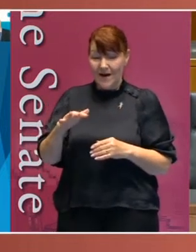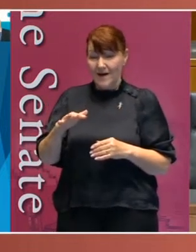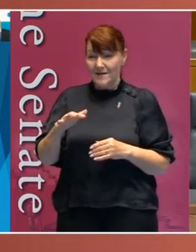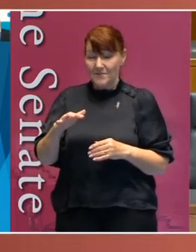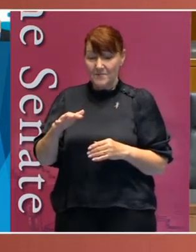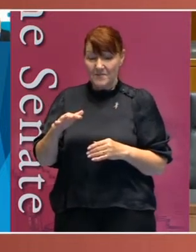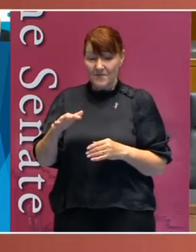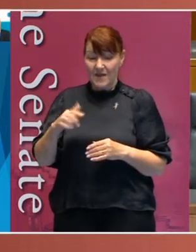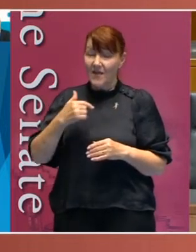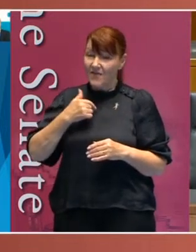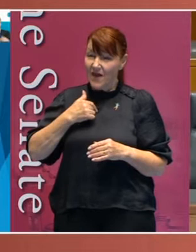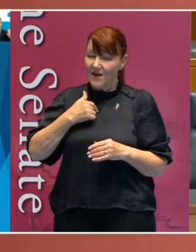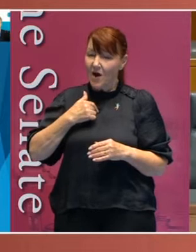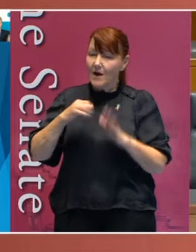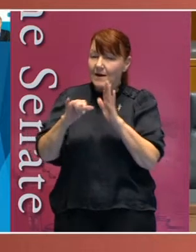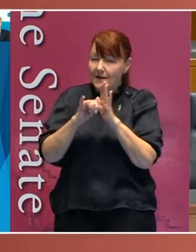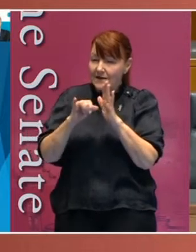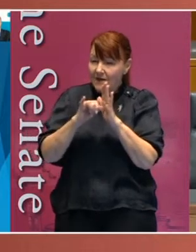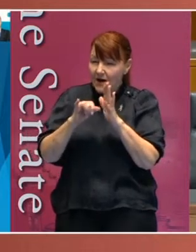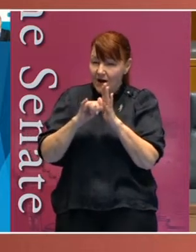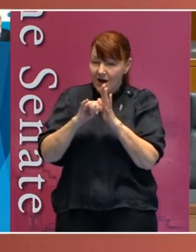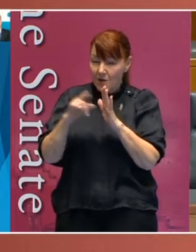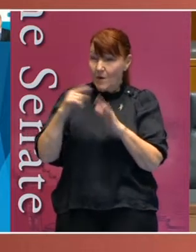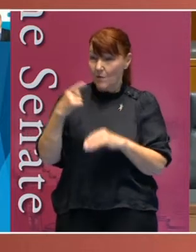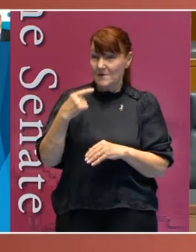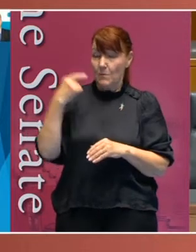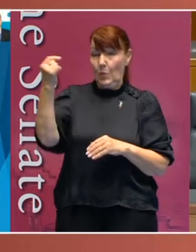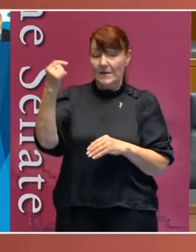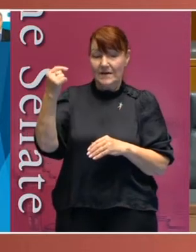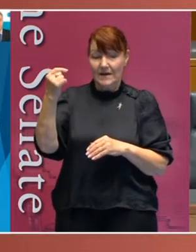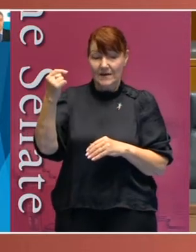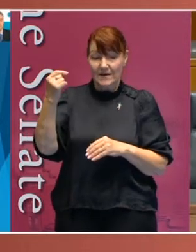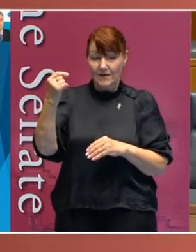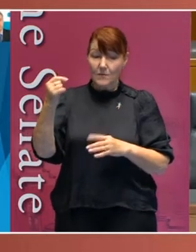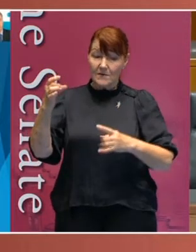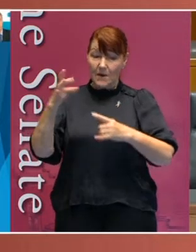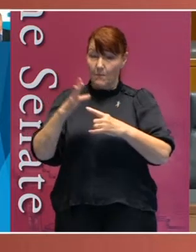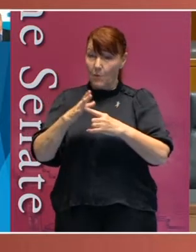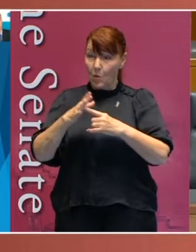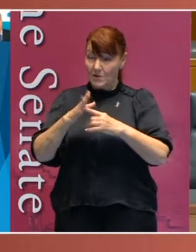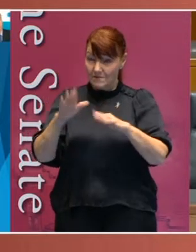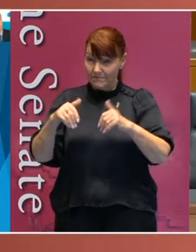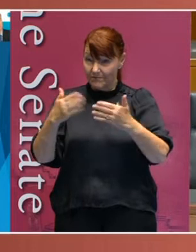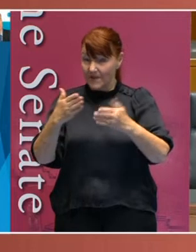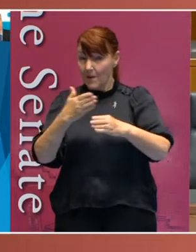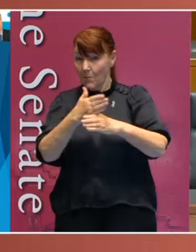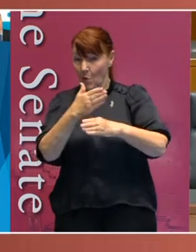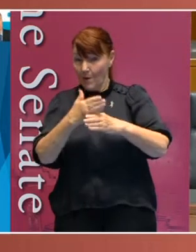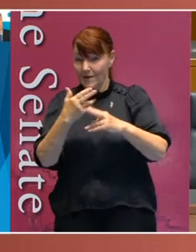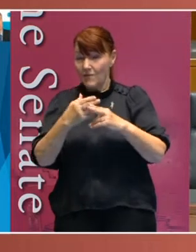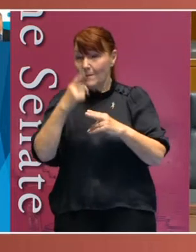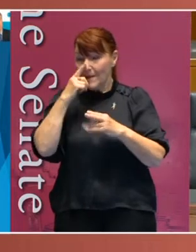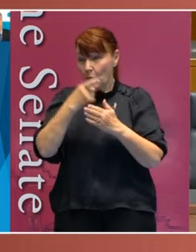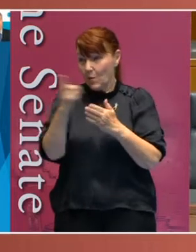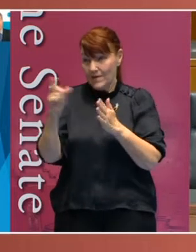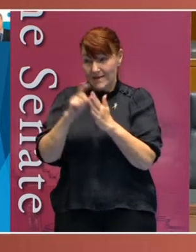identified when I was appointed was the importance of the employment of people with disability, disability,